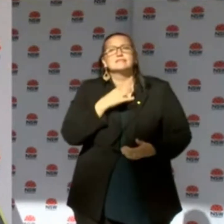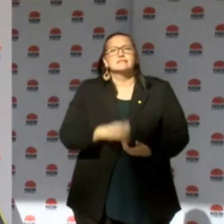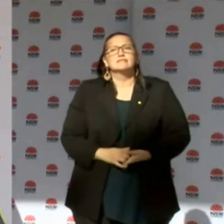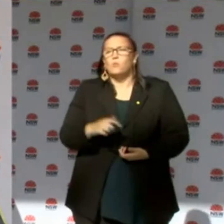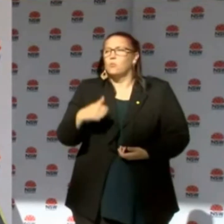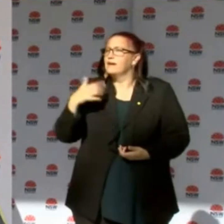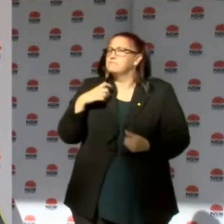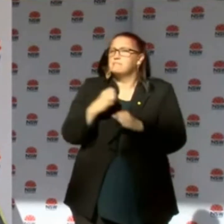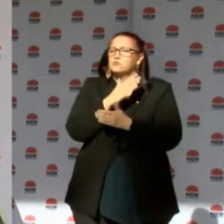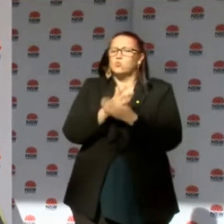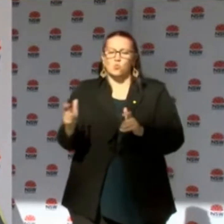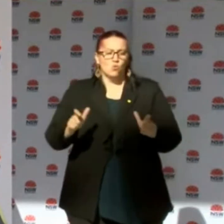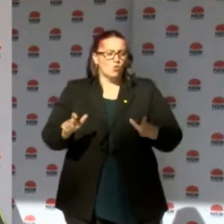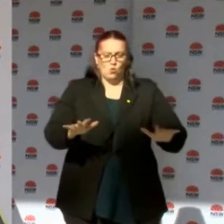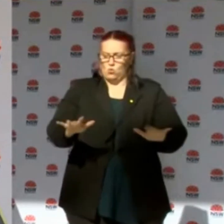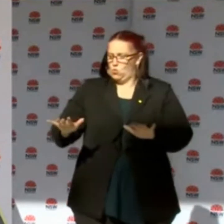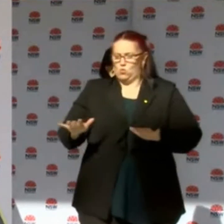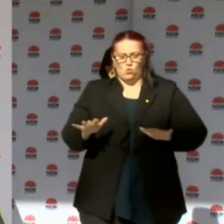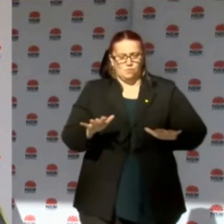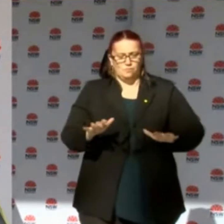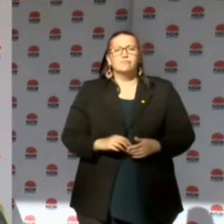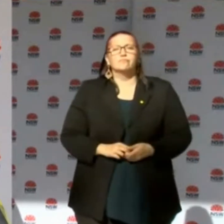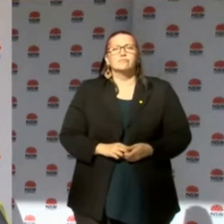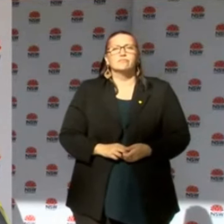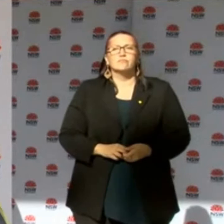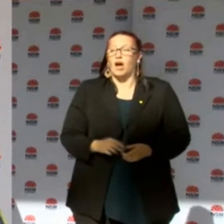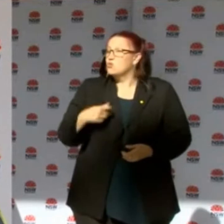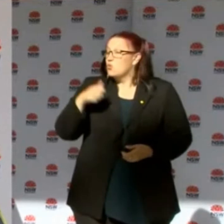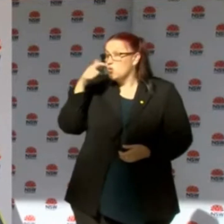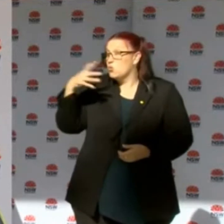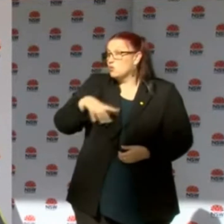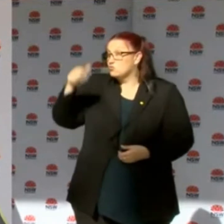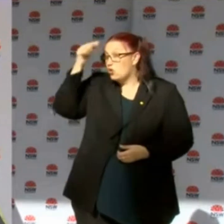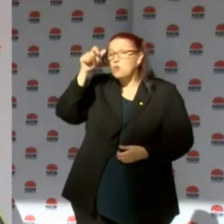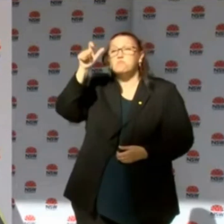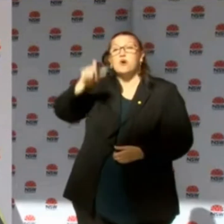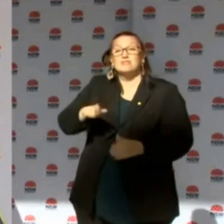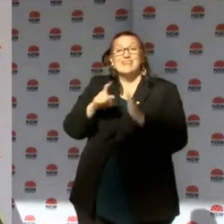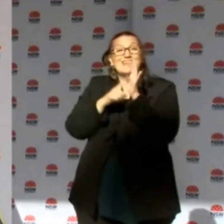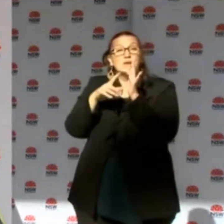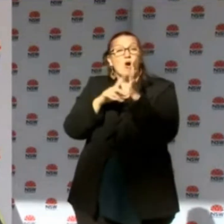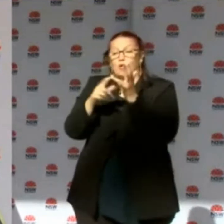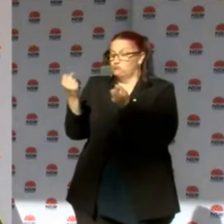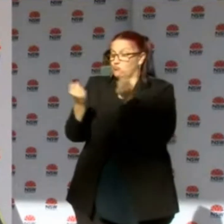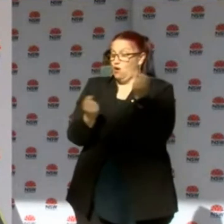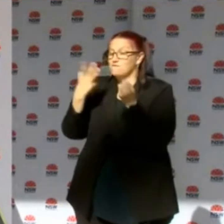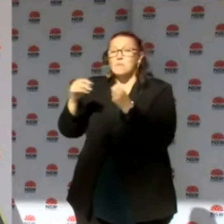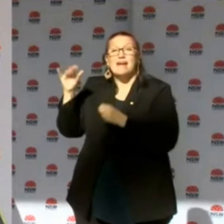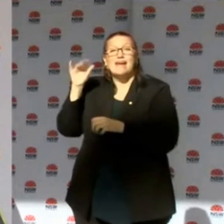like to understand where police are up to with the investigation into the transport driver. That investigation